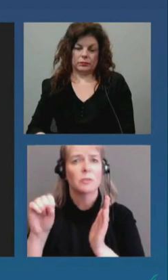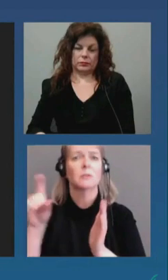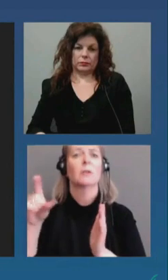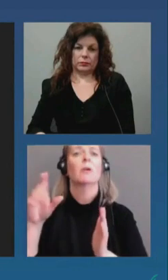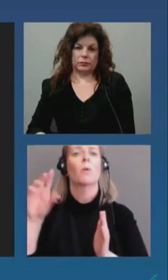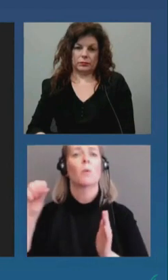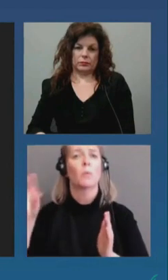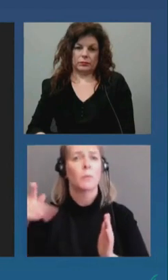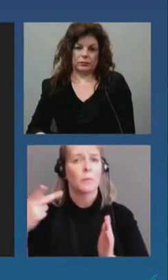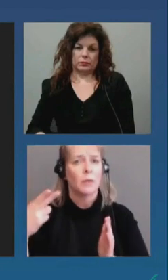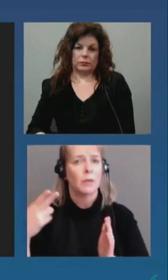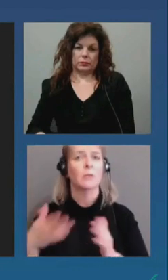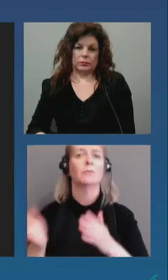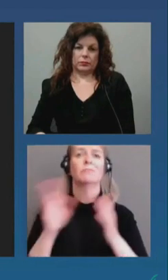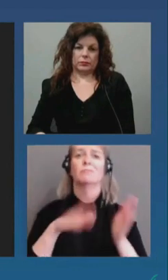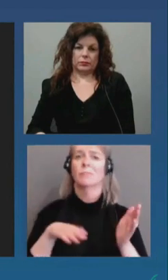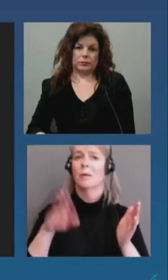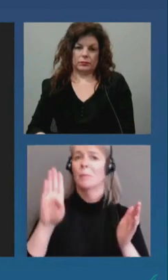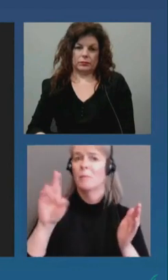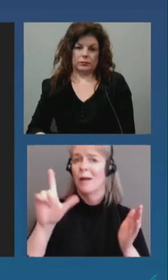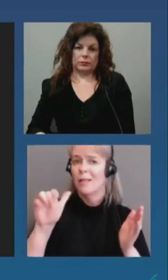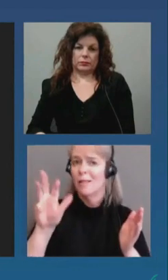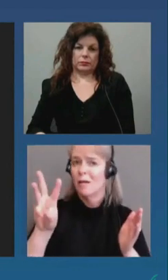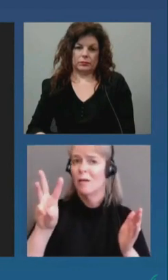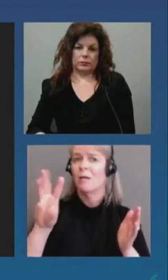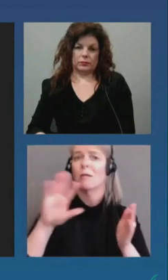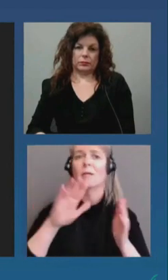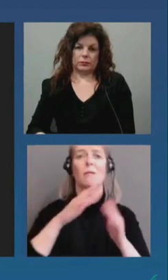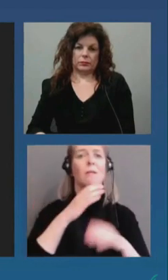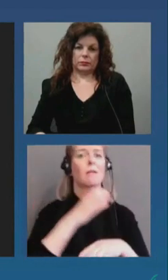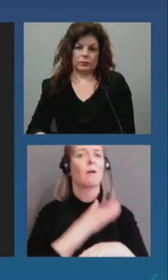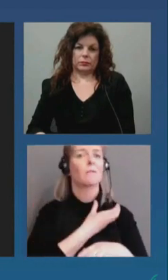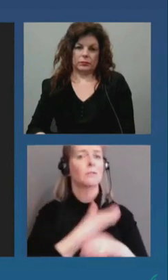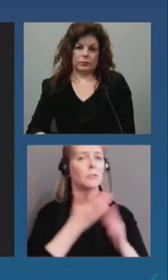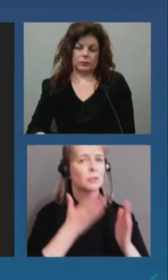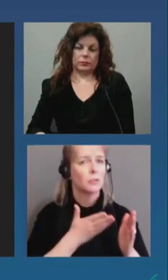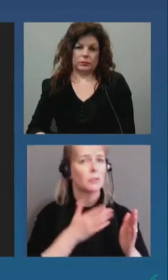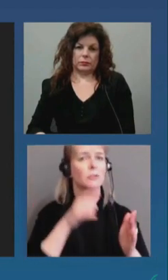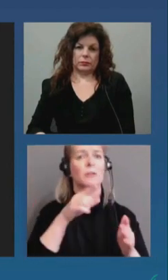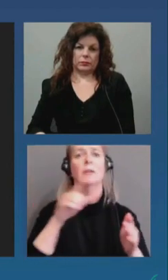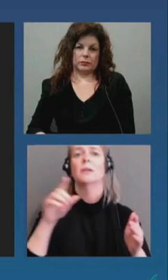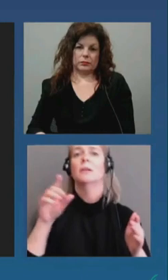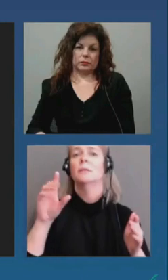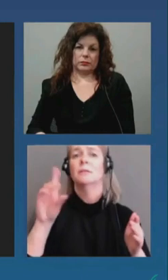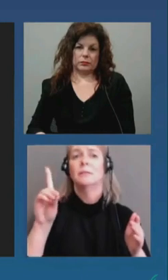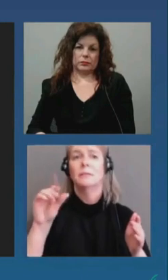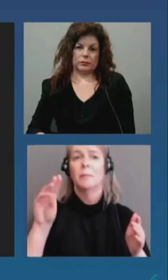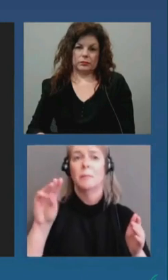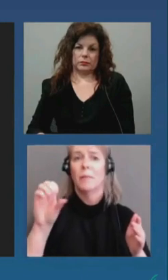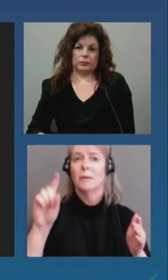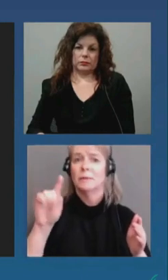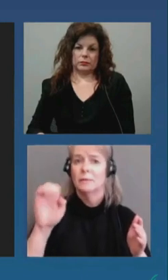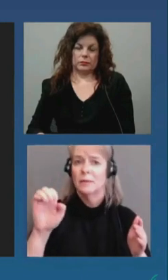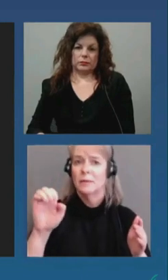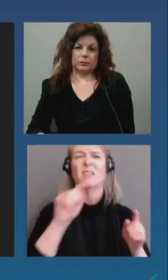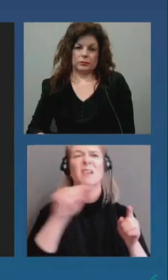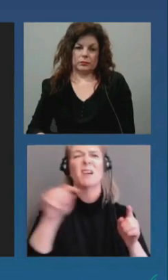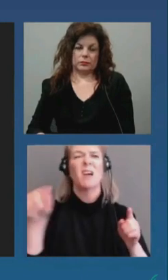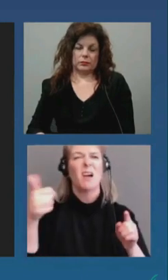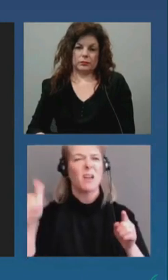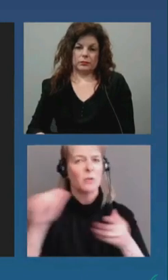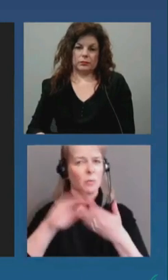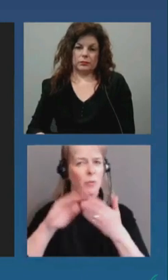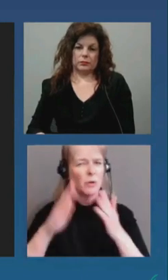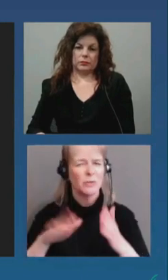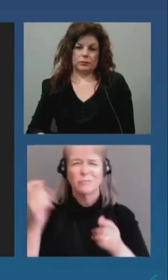Manager DeMonte and Bylaw as well as our other city partners to better understand how the new measures and the interprovincial